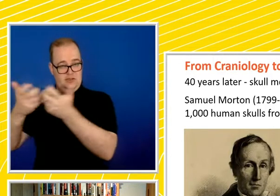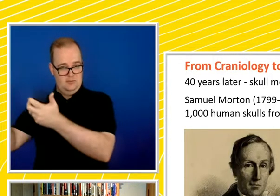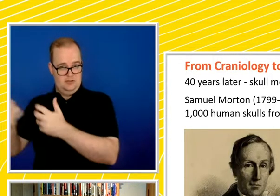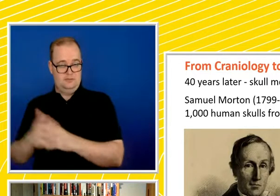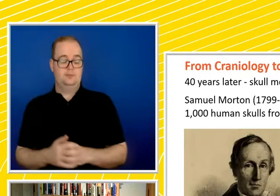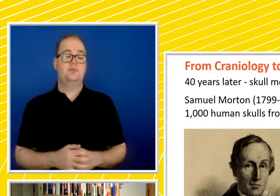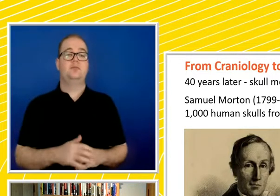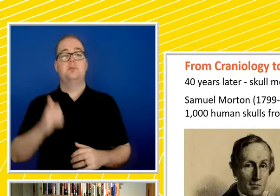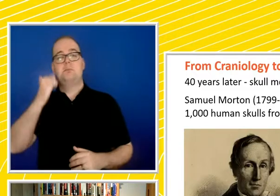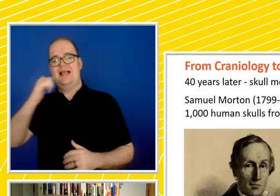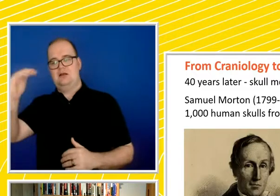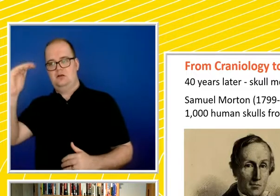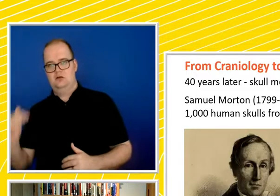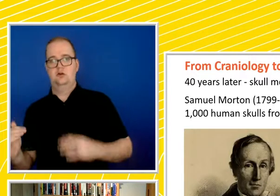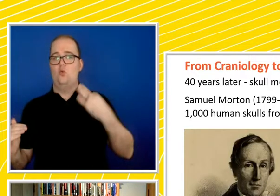Negroes at the lowest point.